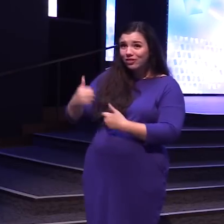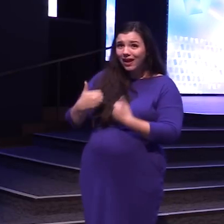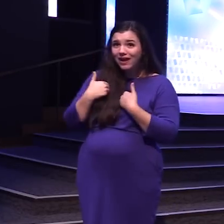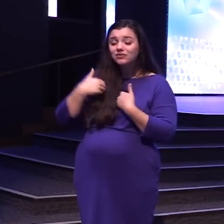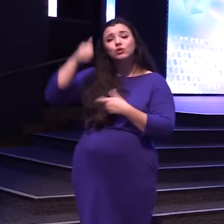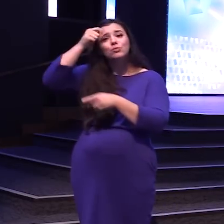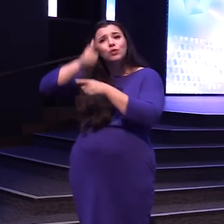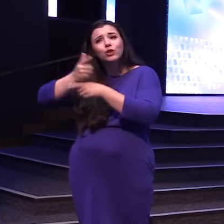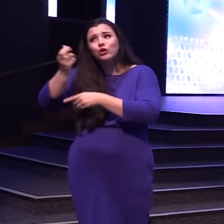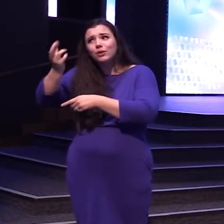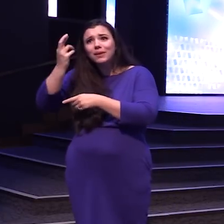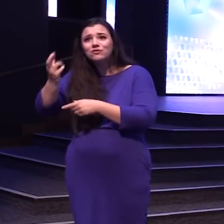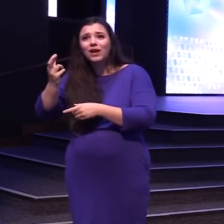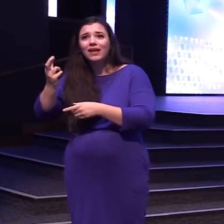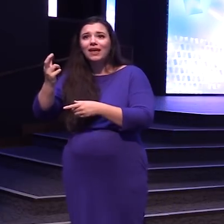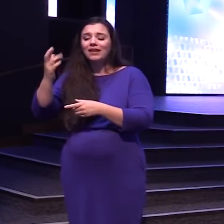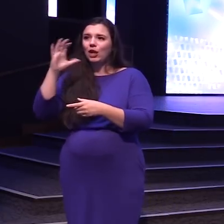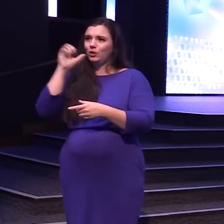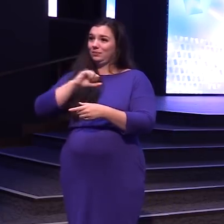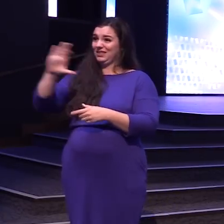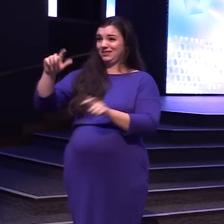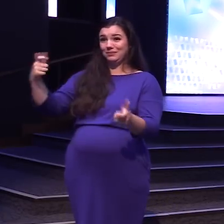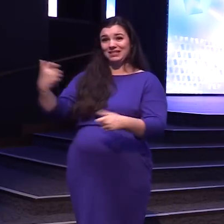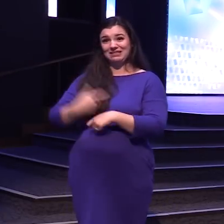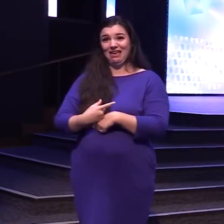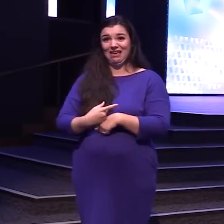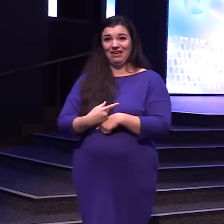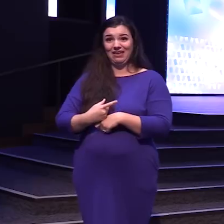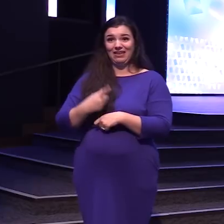best friend And you missed His like big day